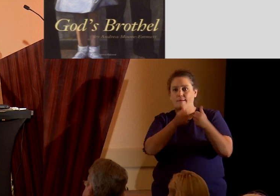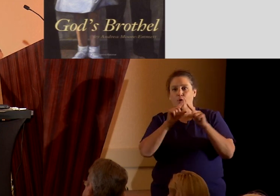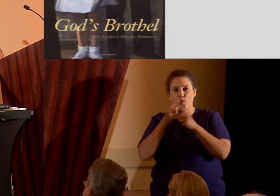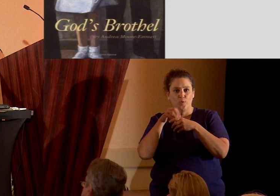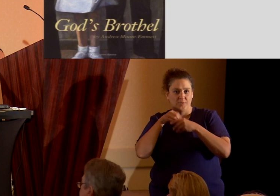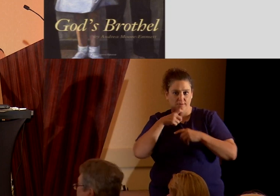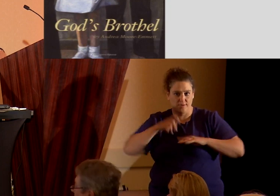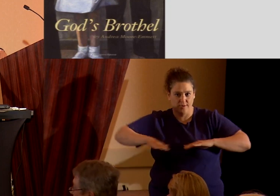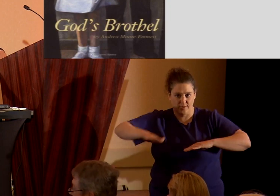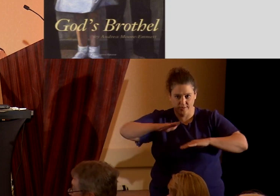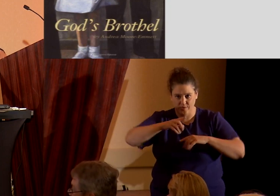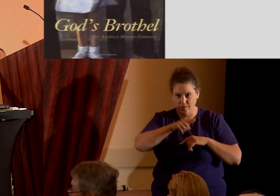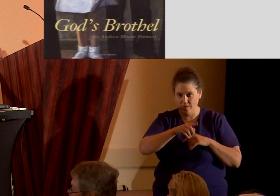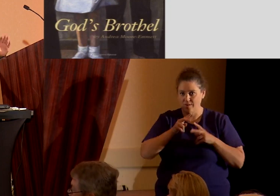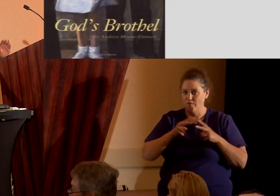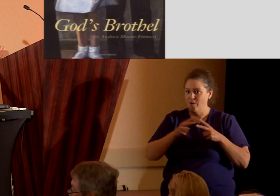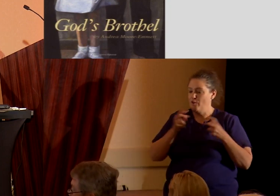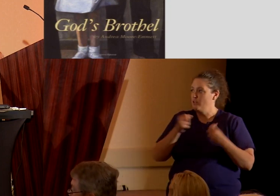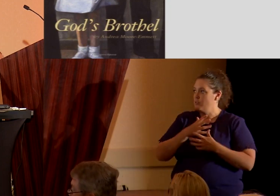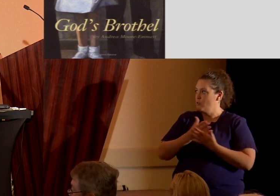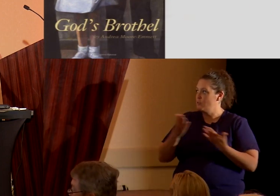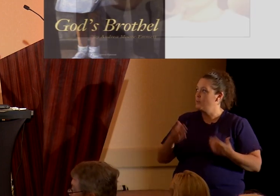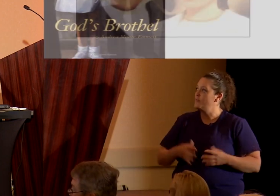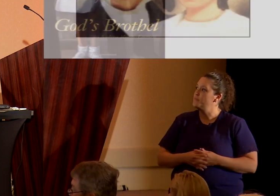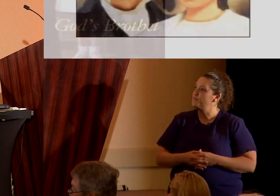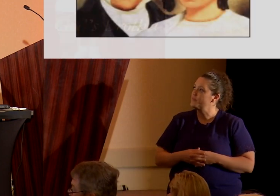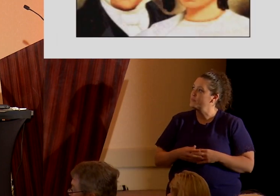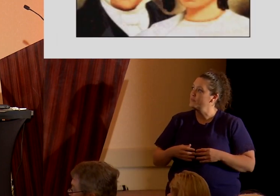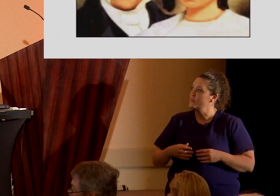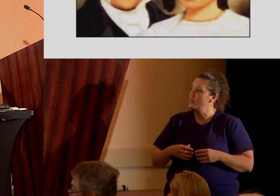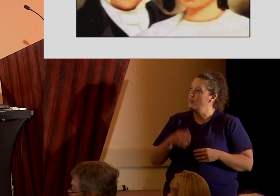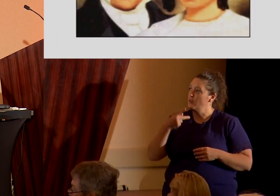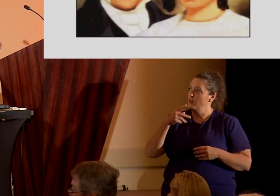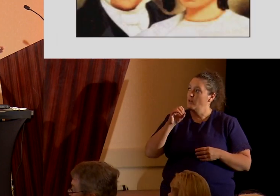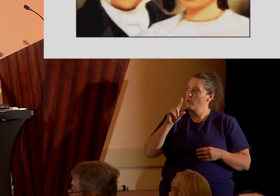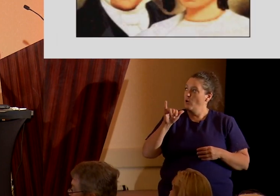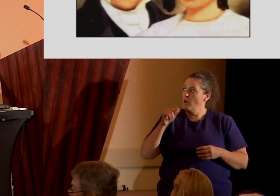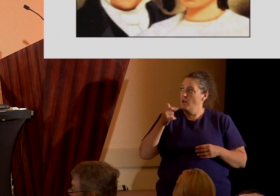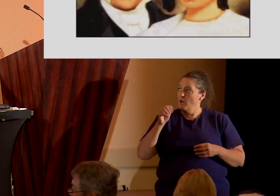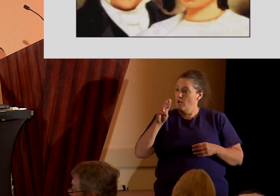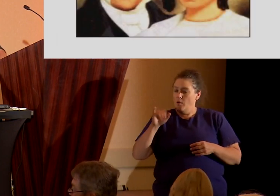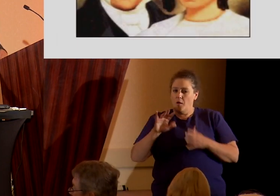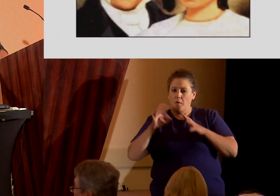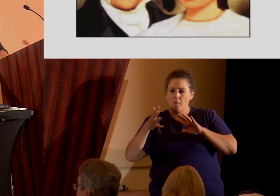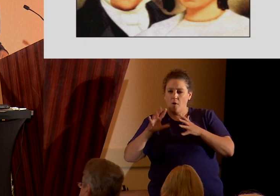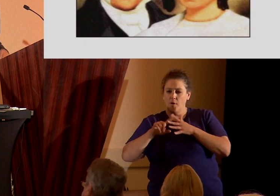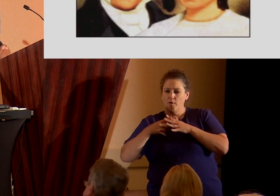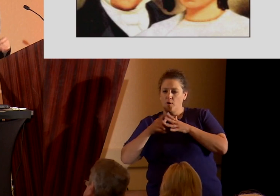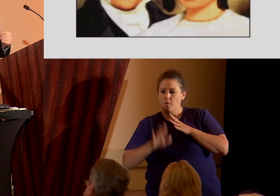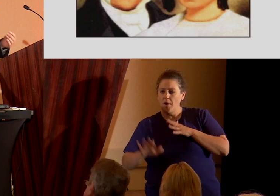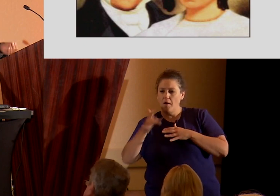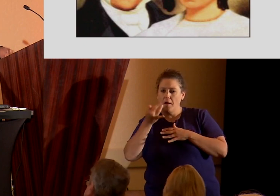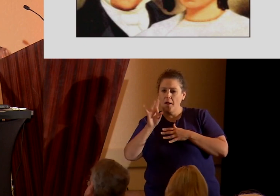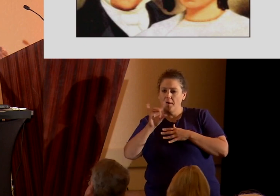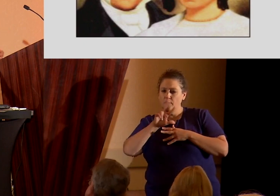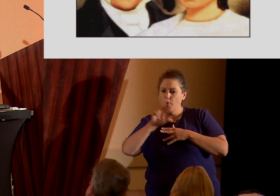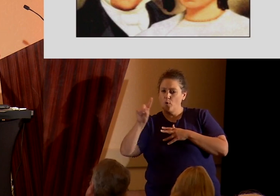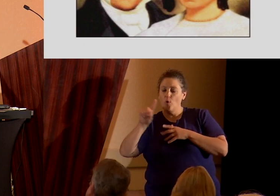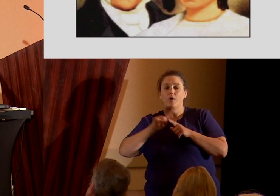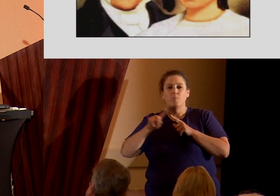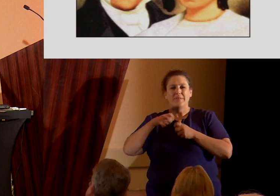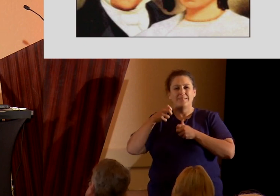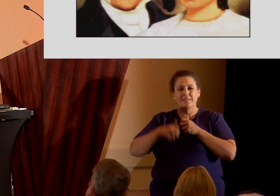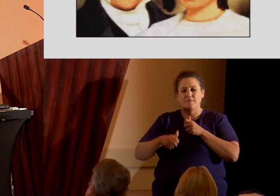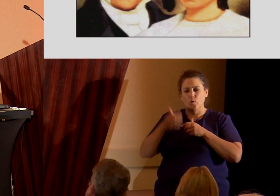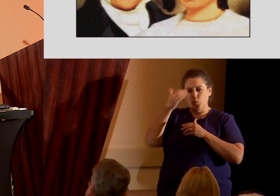there. Very, very scary. Clive Barker scary. Polygamy probably started in 1831, but it's hard to say because